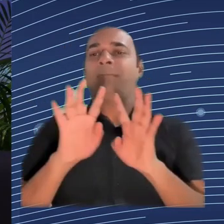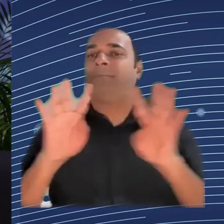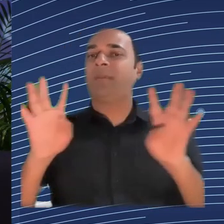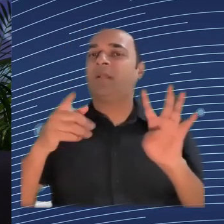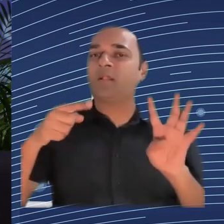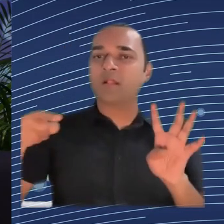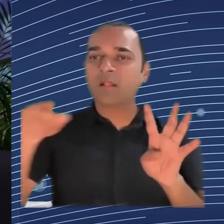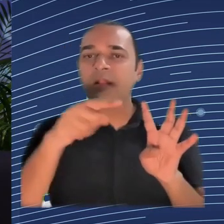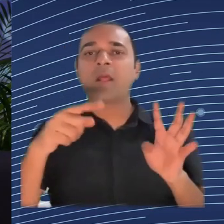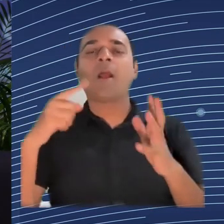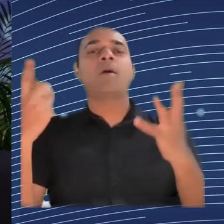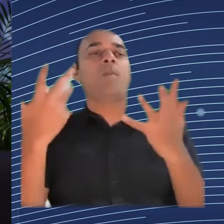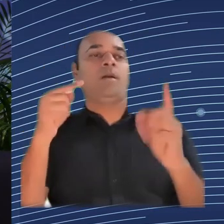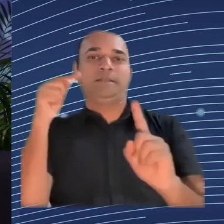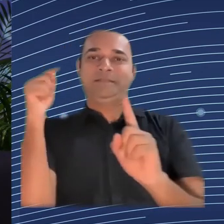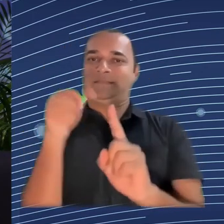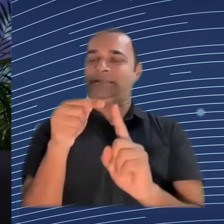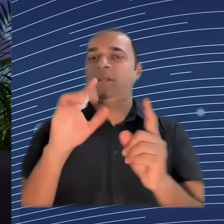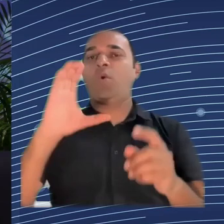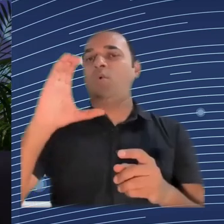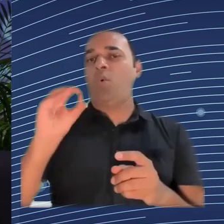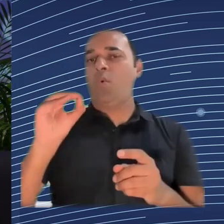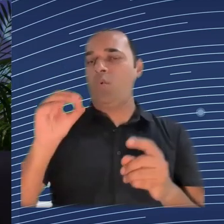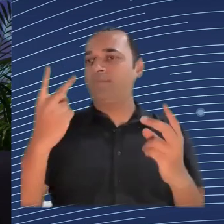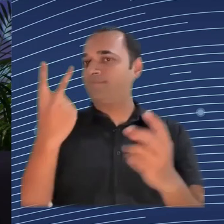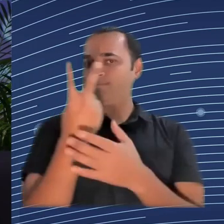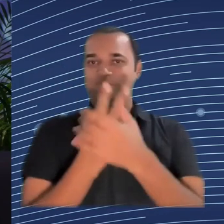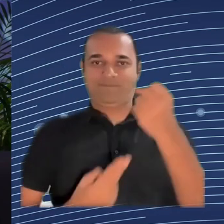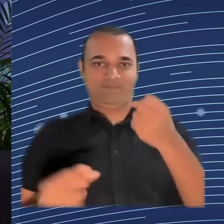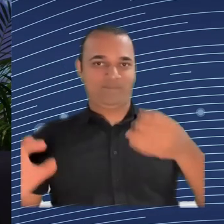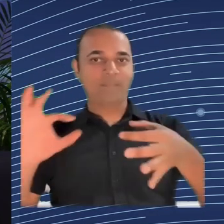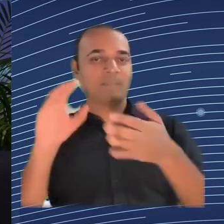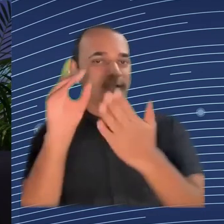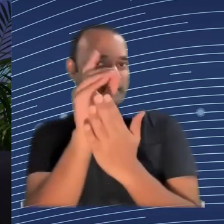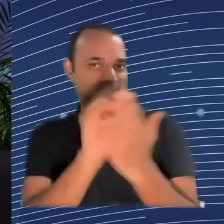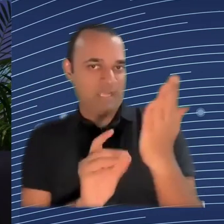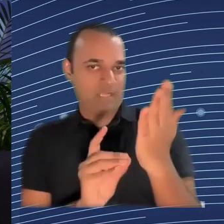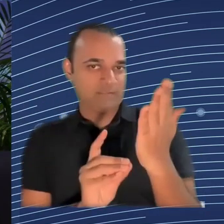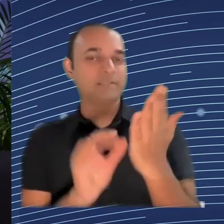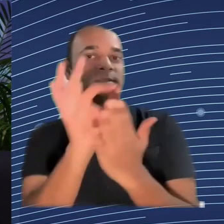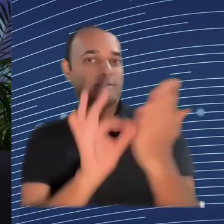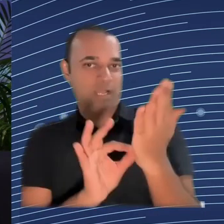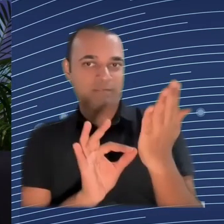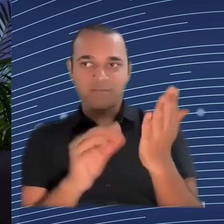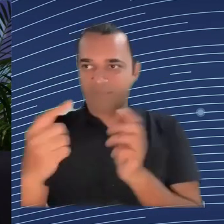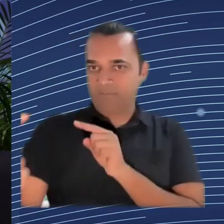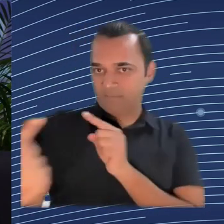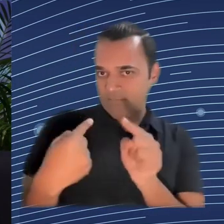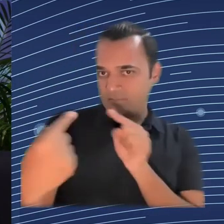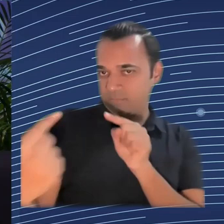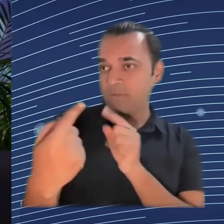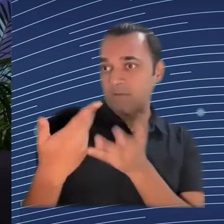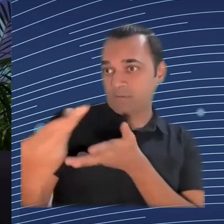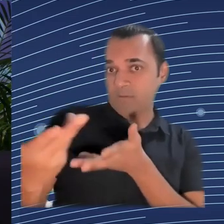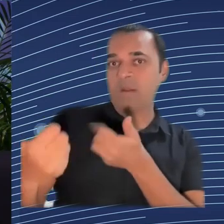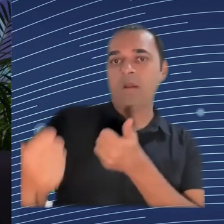a product, because AI is a product, the terms of reference are not set with the trade unions,